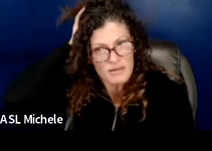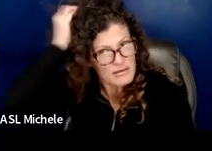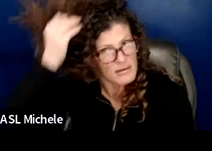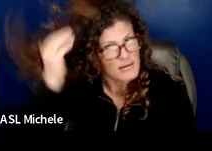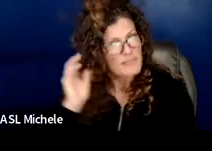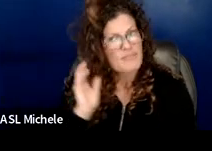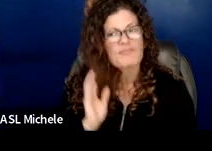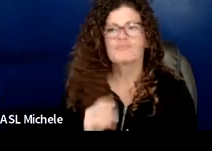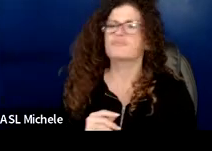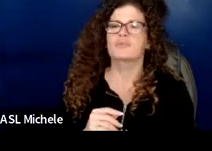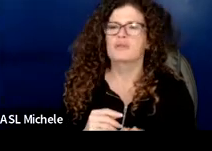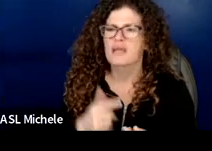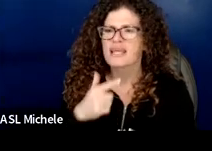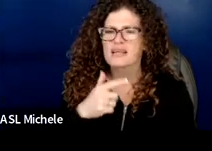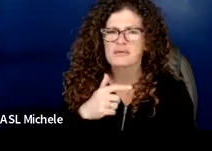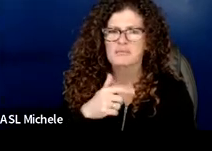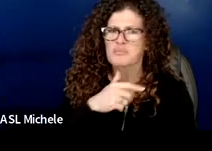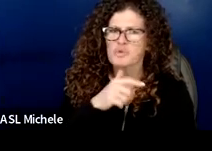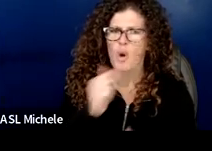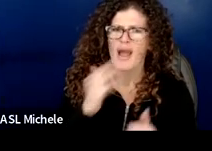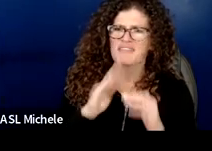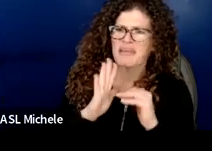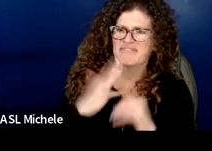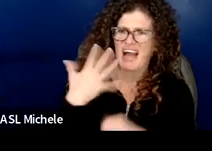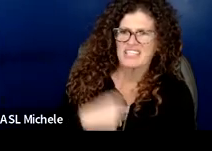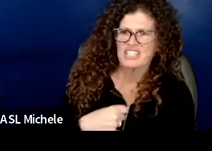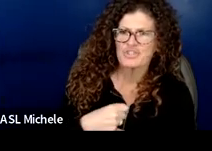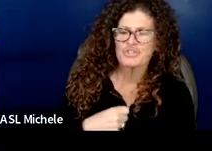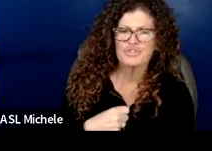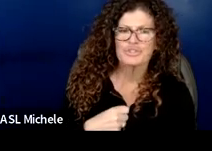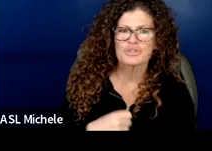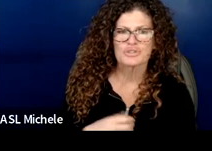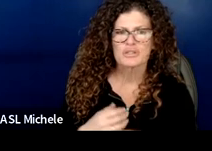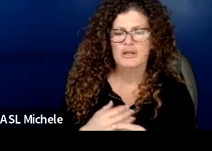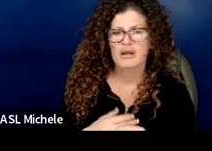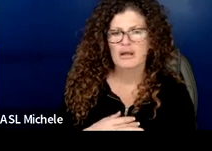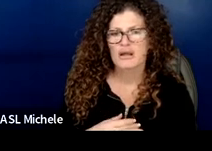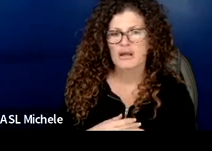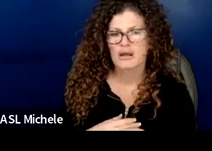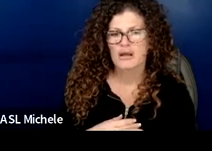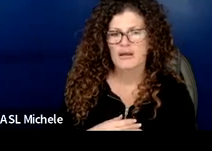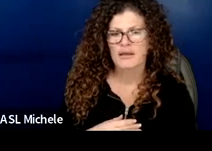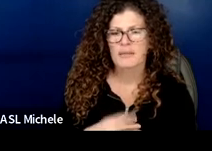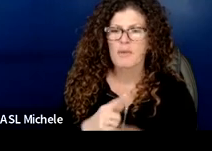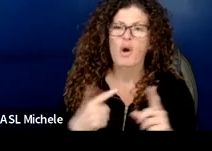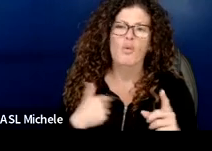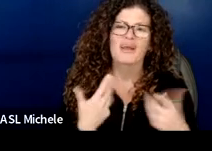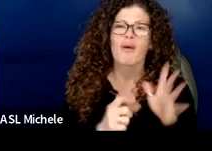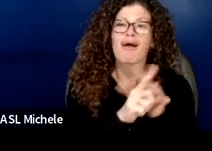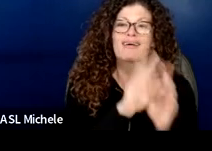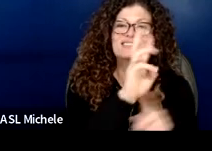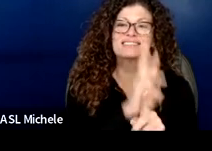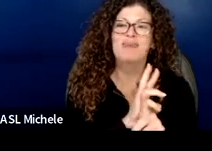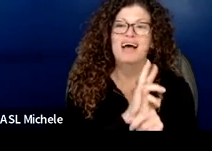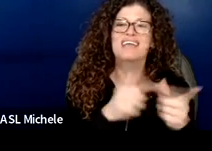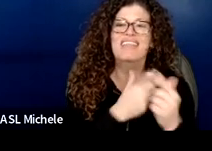i don't think it has to be five years but i think just like we don't want someone that hops in for six months and has done it and then